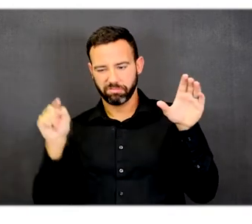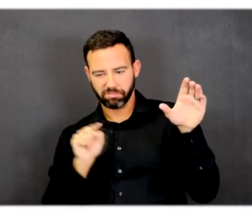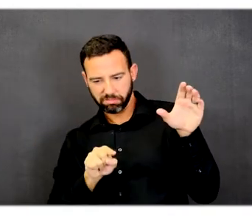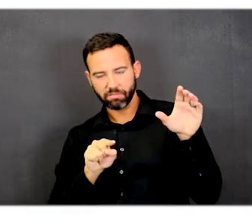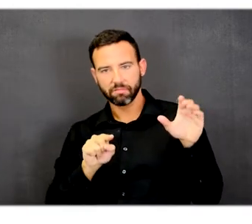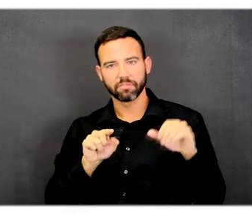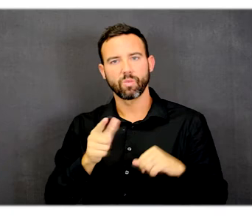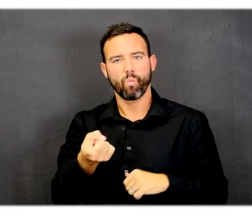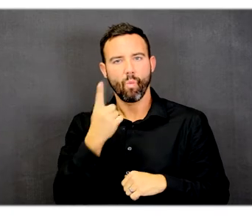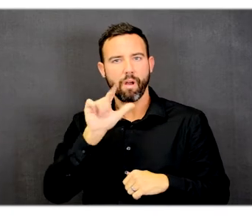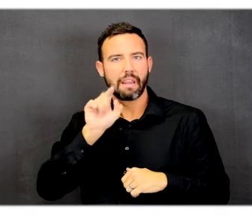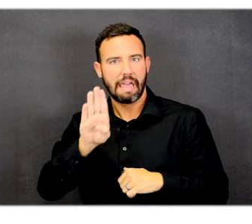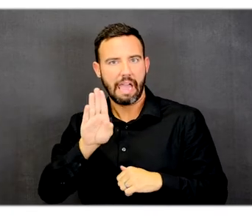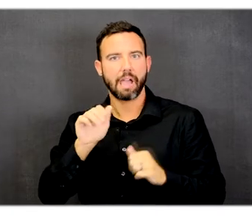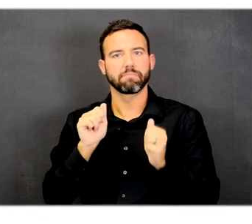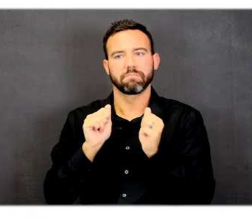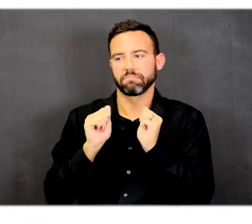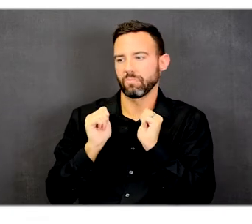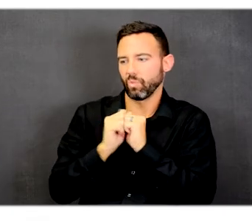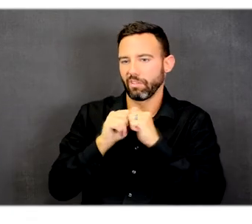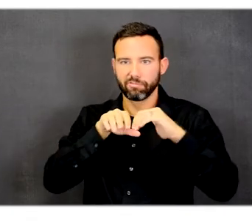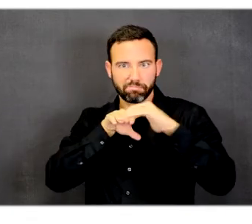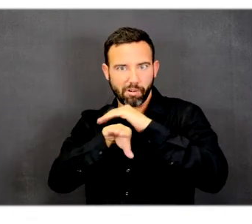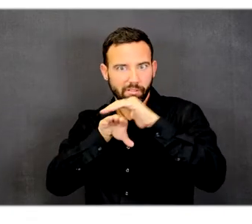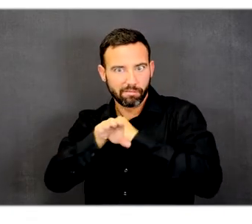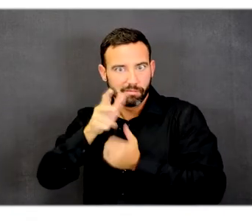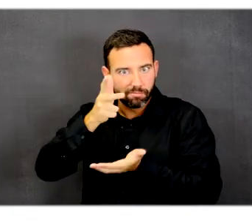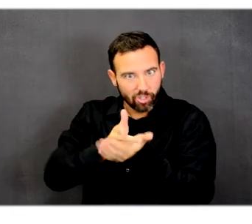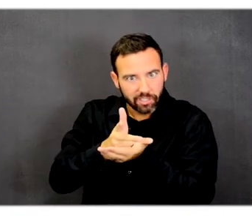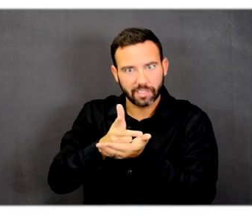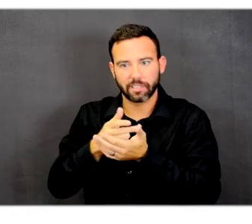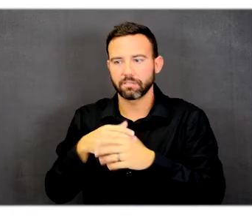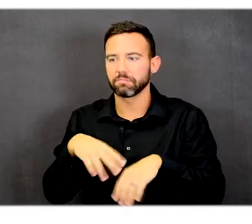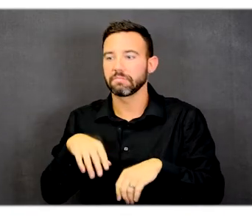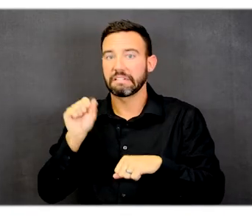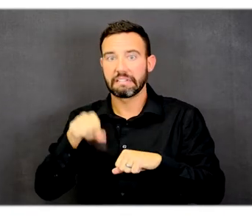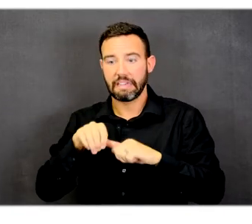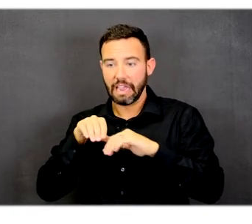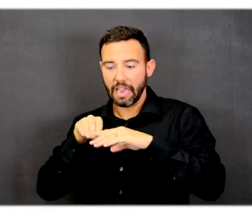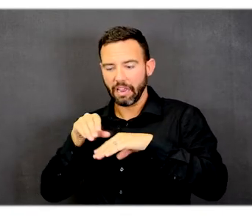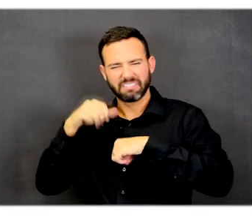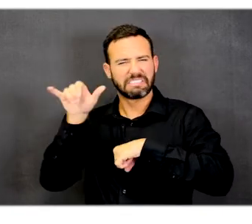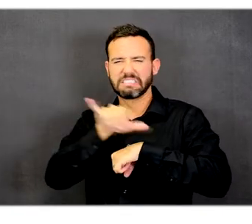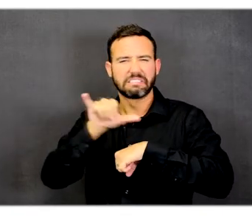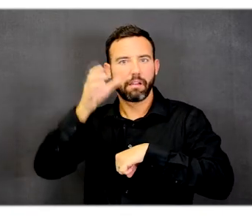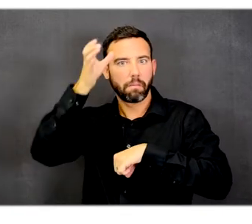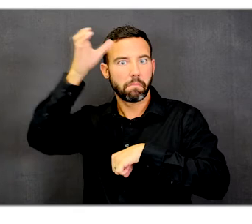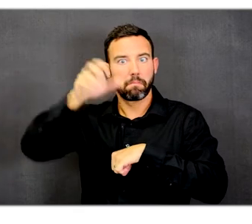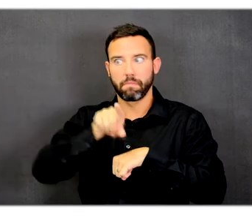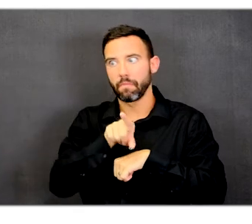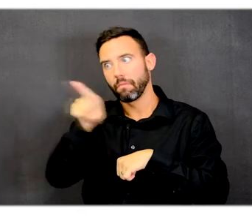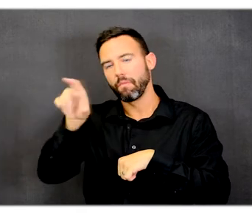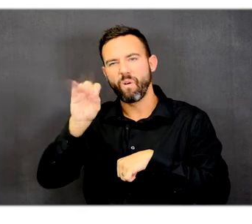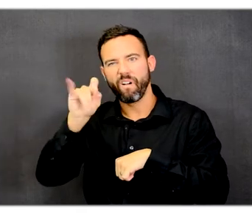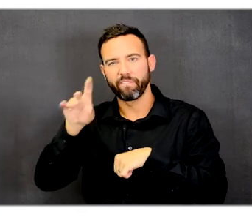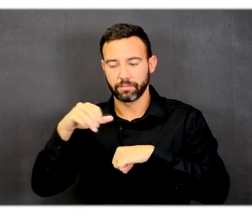laboratory with surface parking that is accessible once by the main entrance into the building.